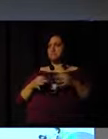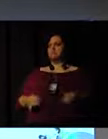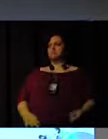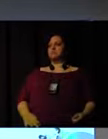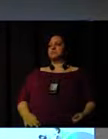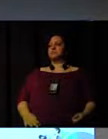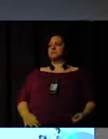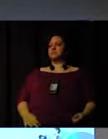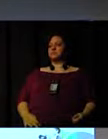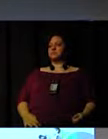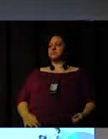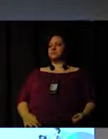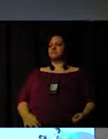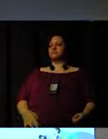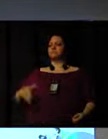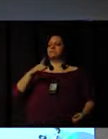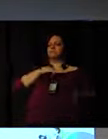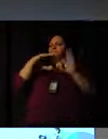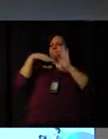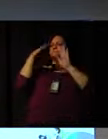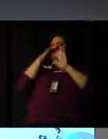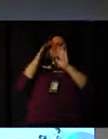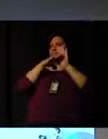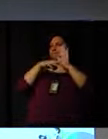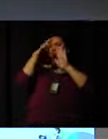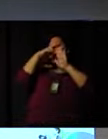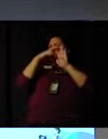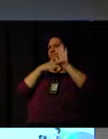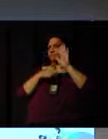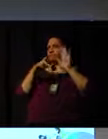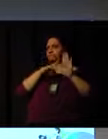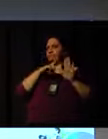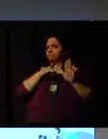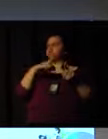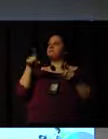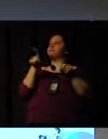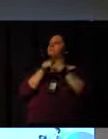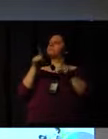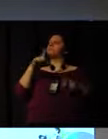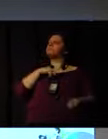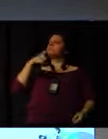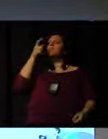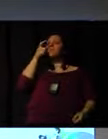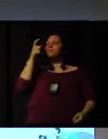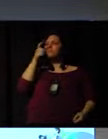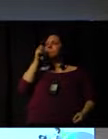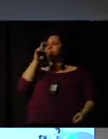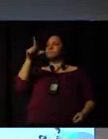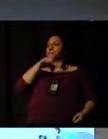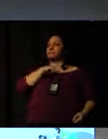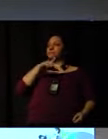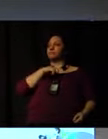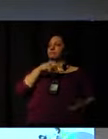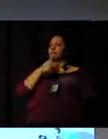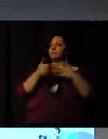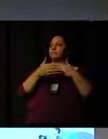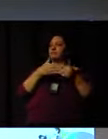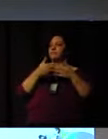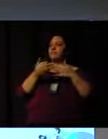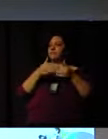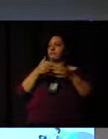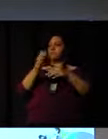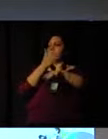aspects. We have our bylaws and our regiment. And to have any